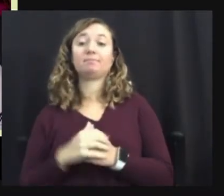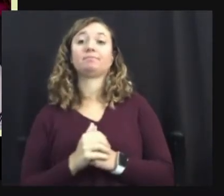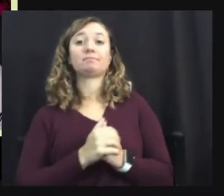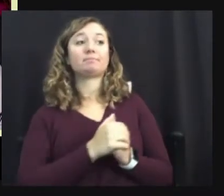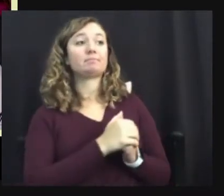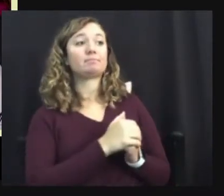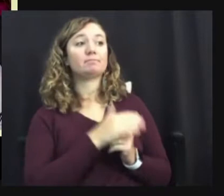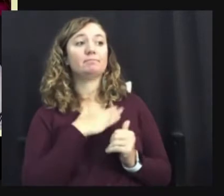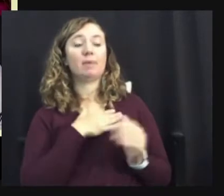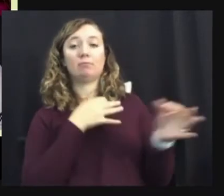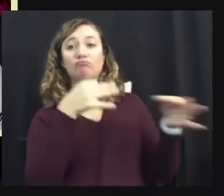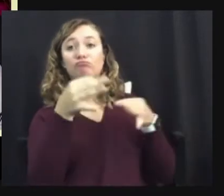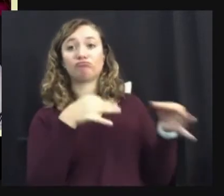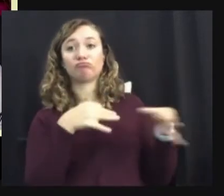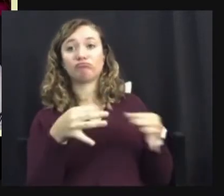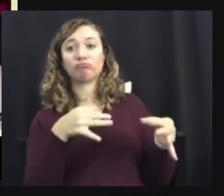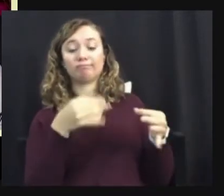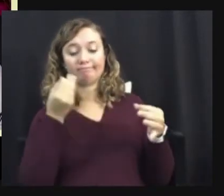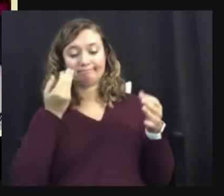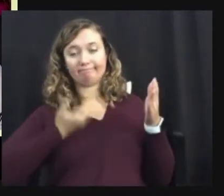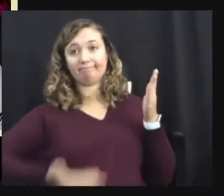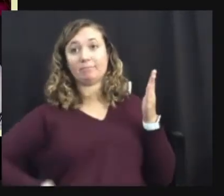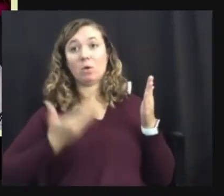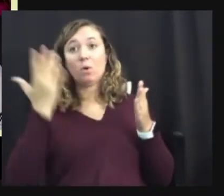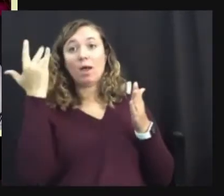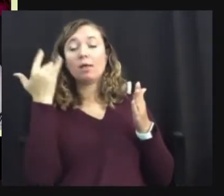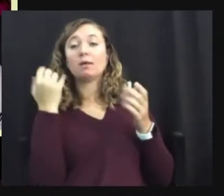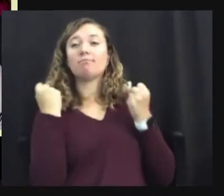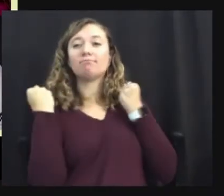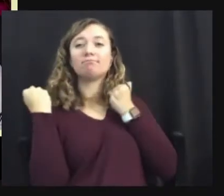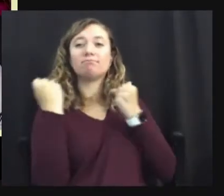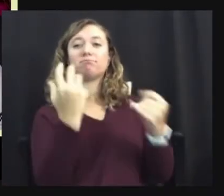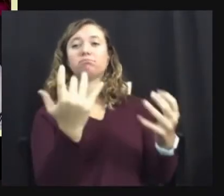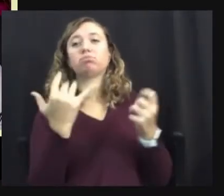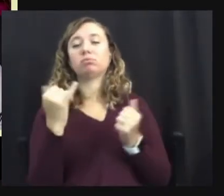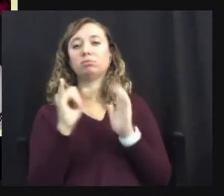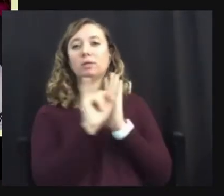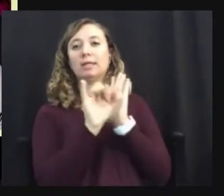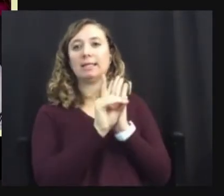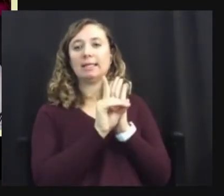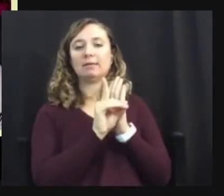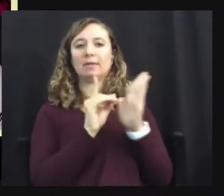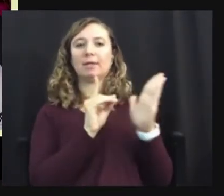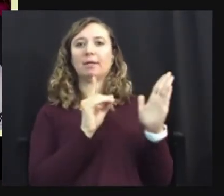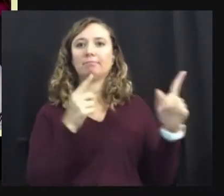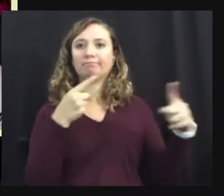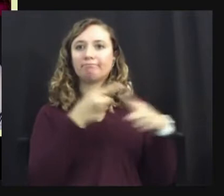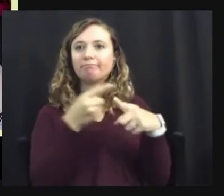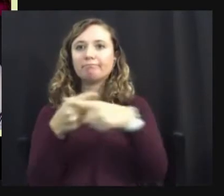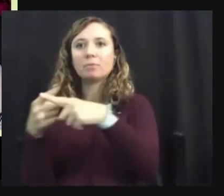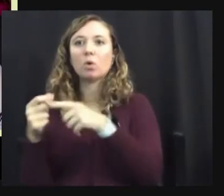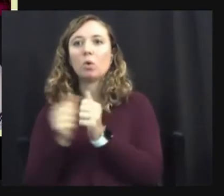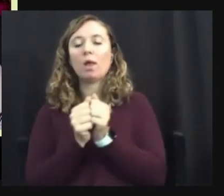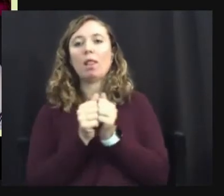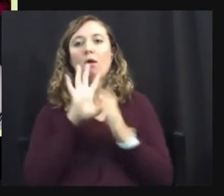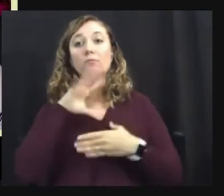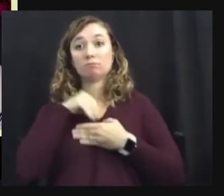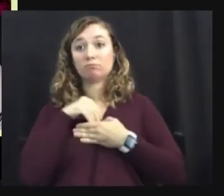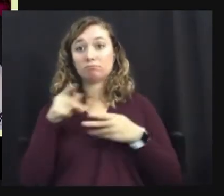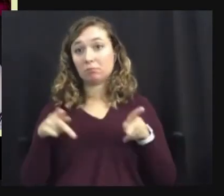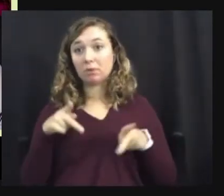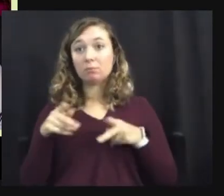mentioned that because there's a lot of identity, um, intersection with autistic people, um,